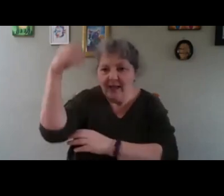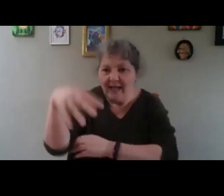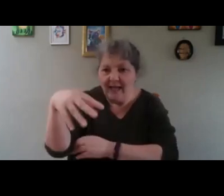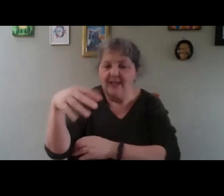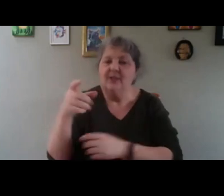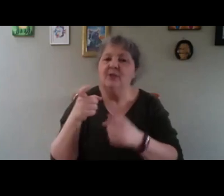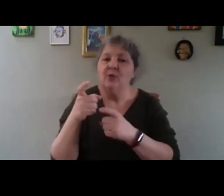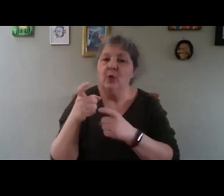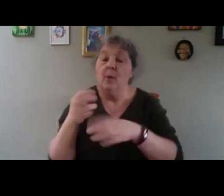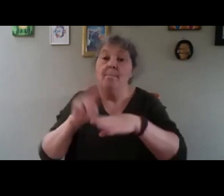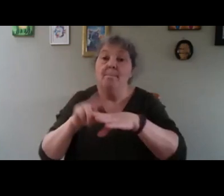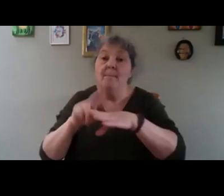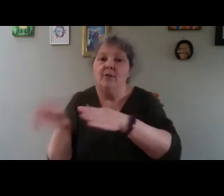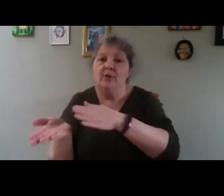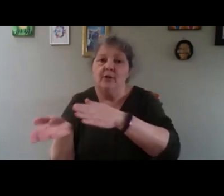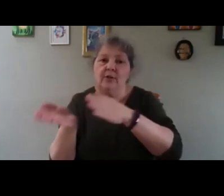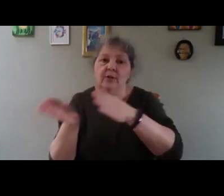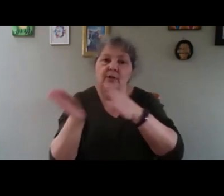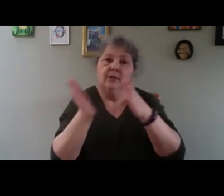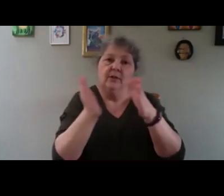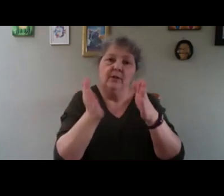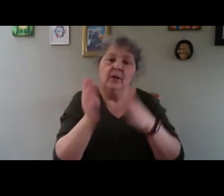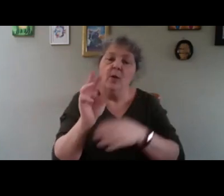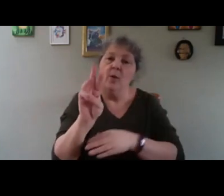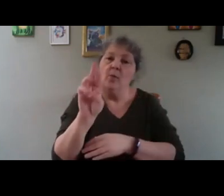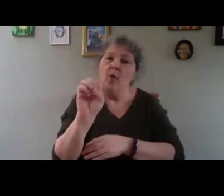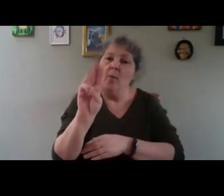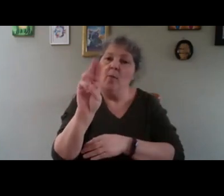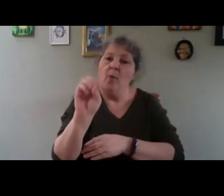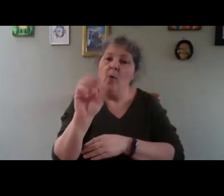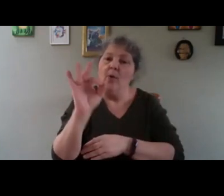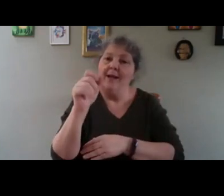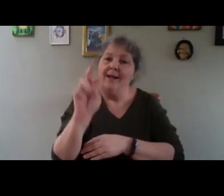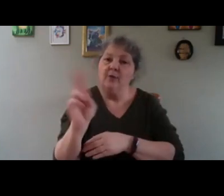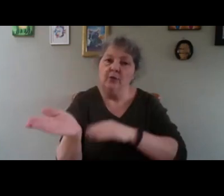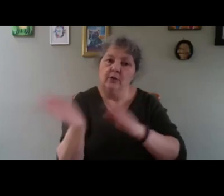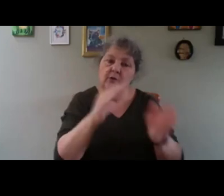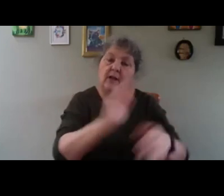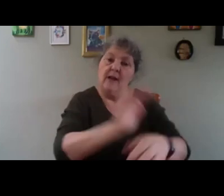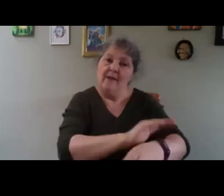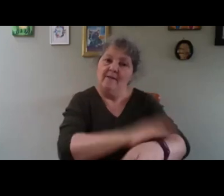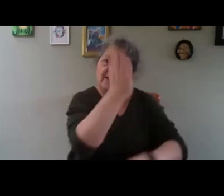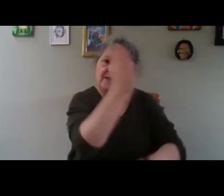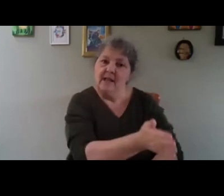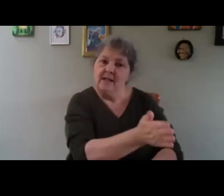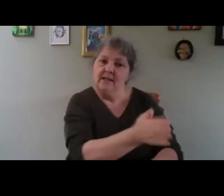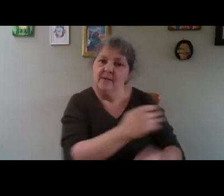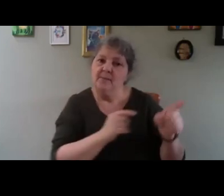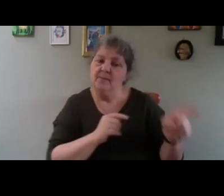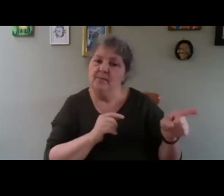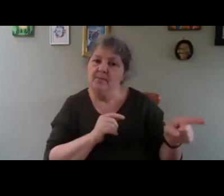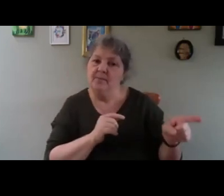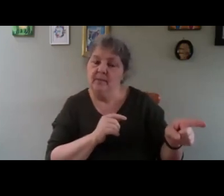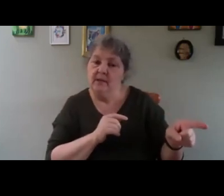it would be much better to put the propagator on the left side, which is the north side, quite